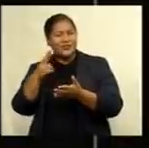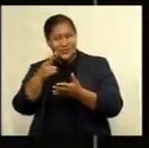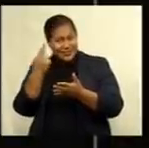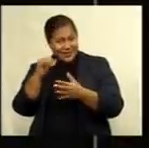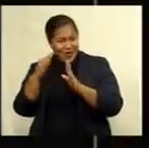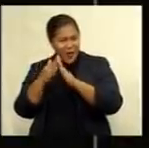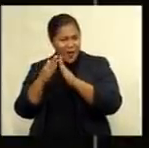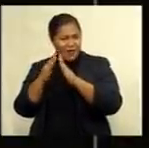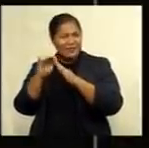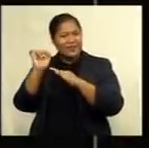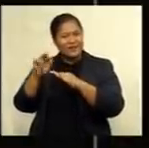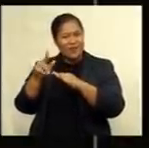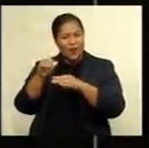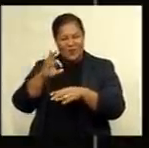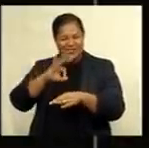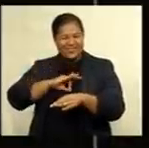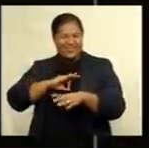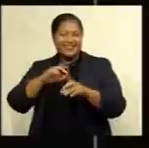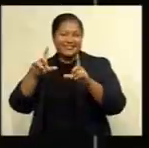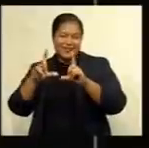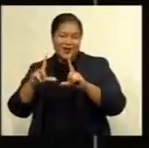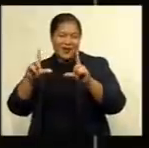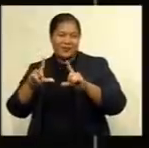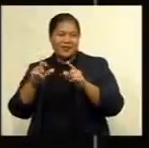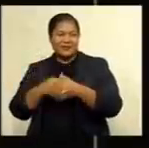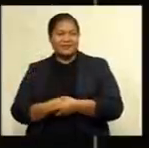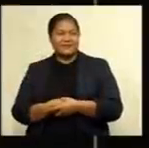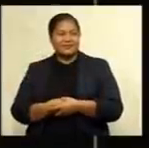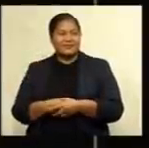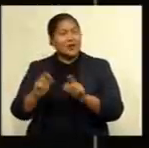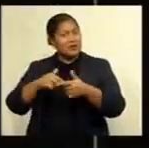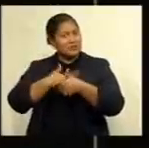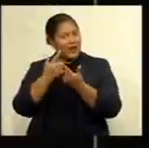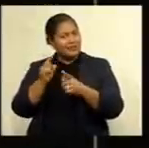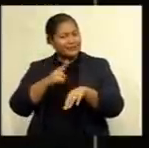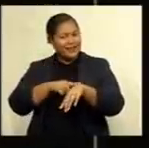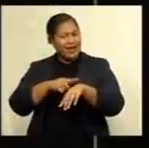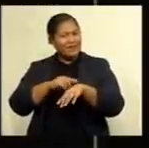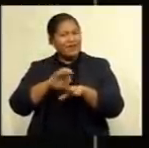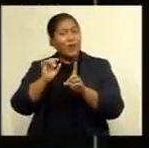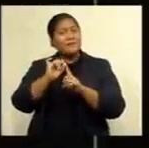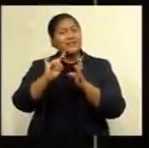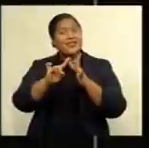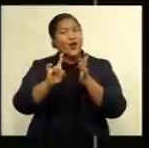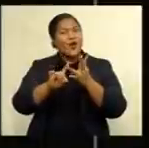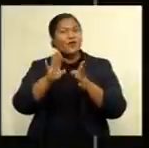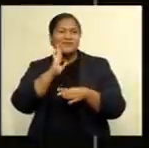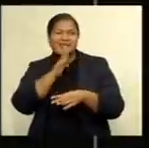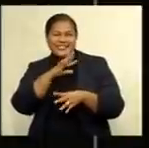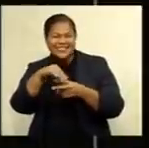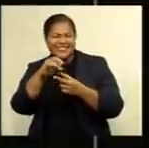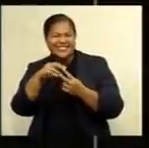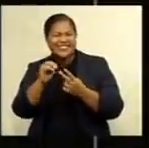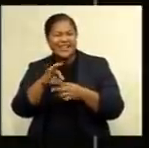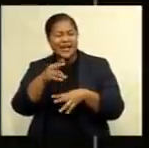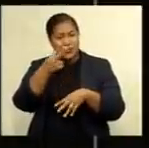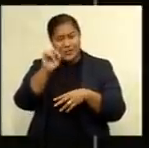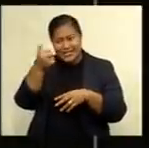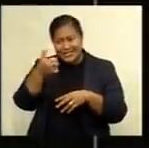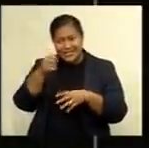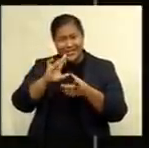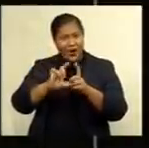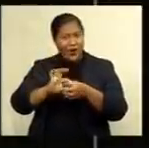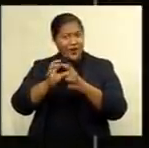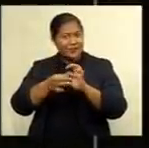proud moment for former Fiji Sevens rep Pio Tuwai. Tuwai who missed selection for the 2016 Olympic team has been a